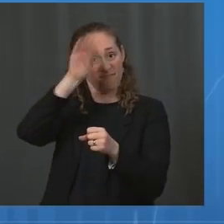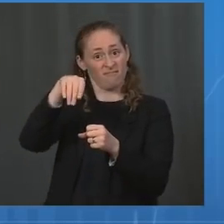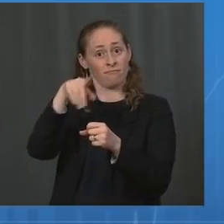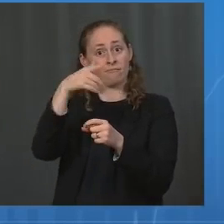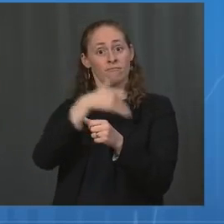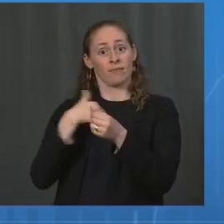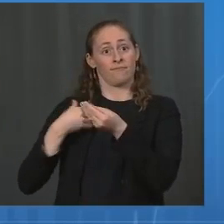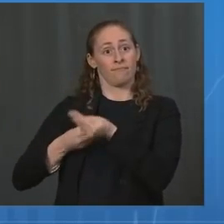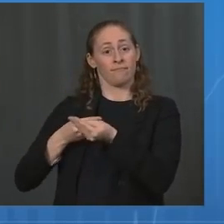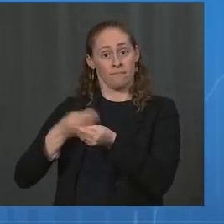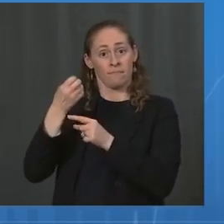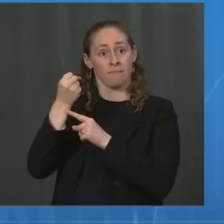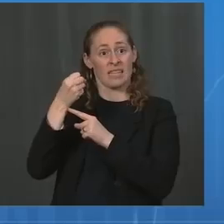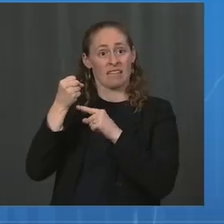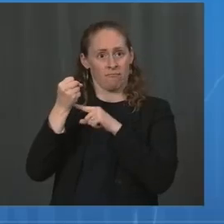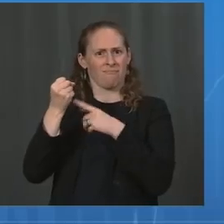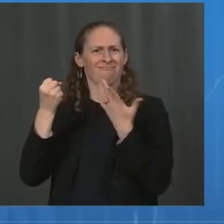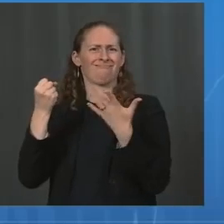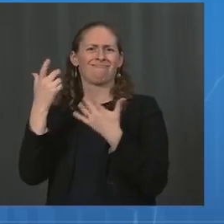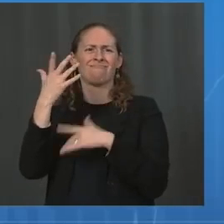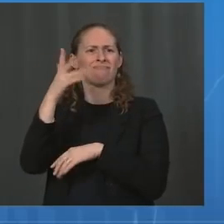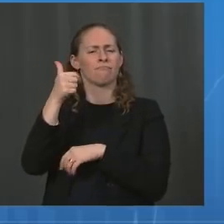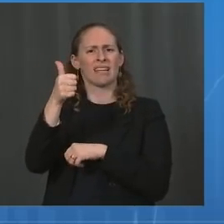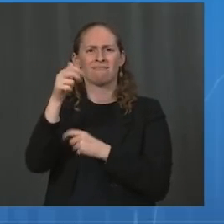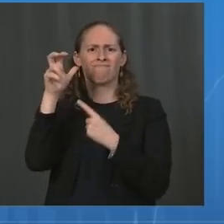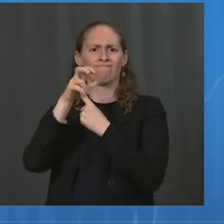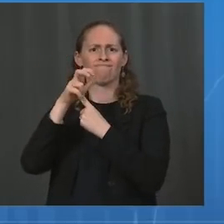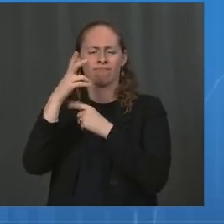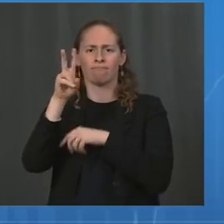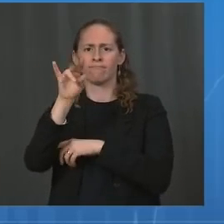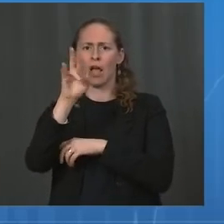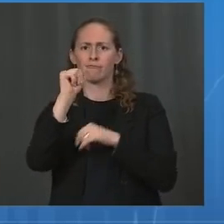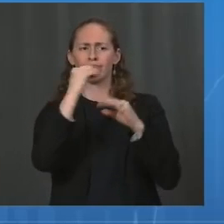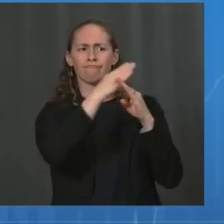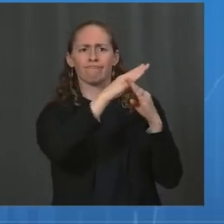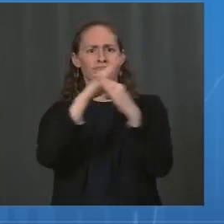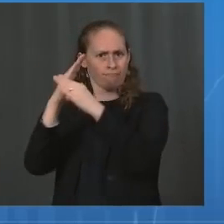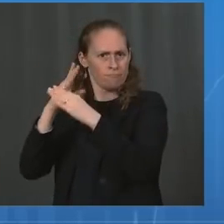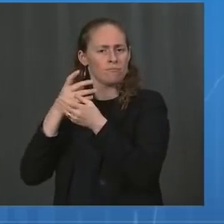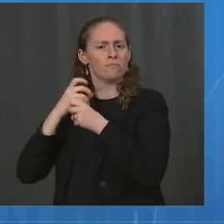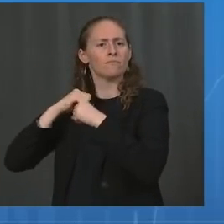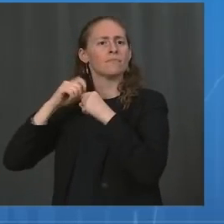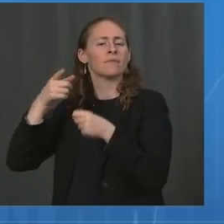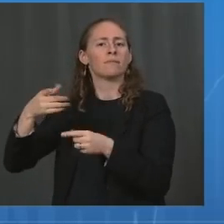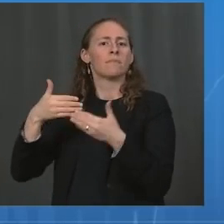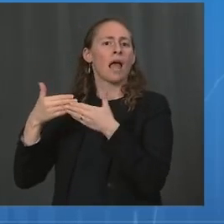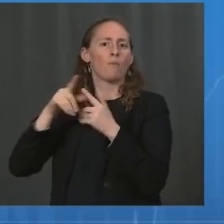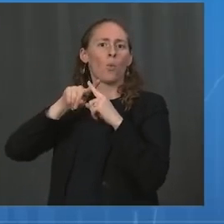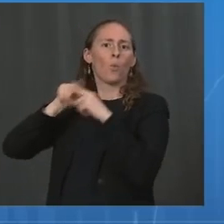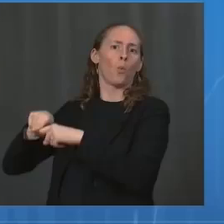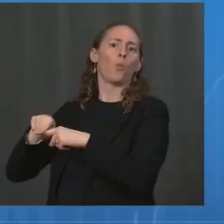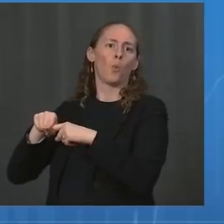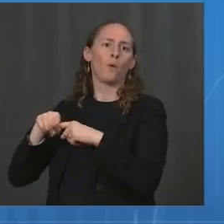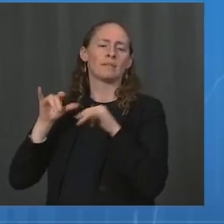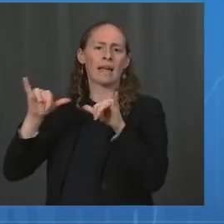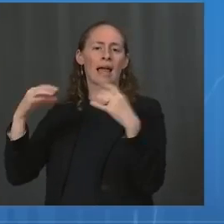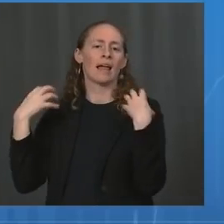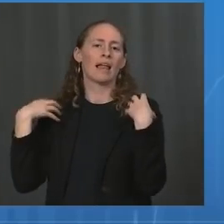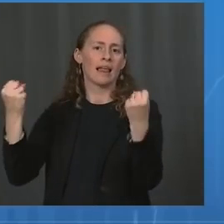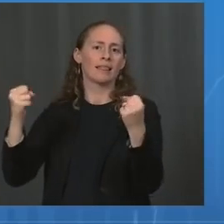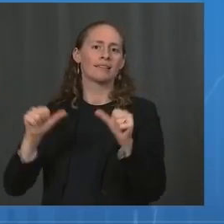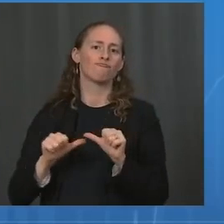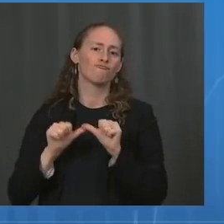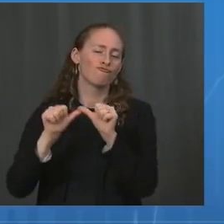protecting your newborn baby. Next slide. And so, if you look at the strong statement of 23